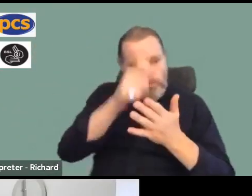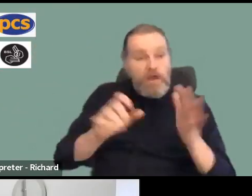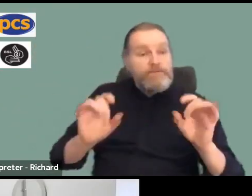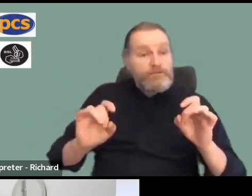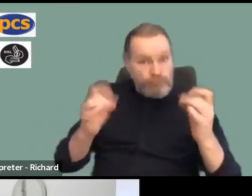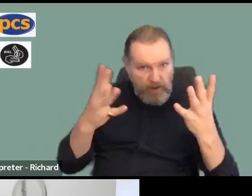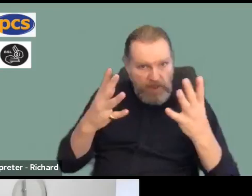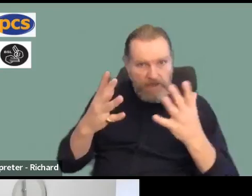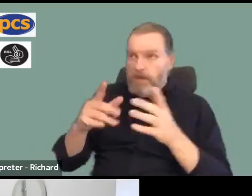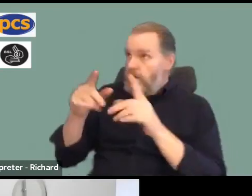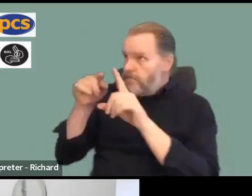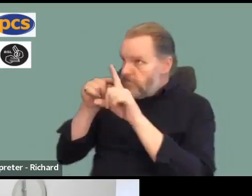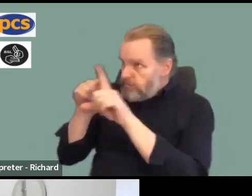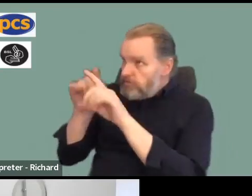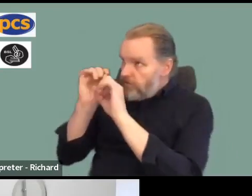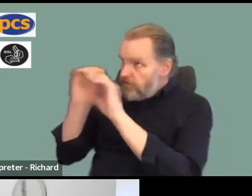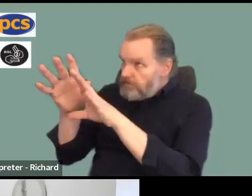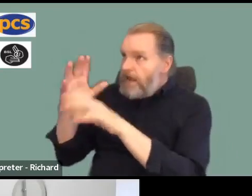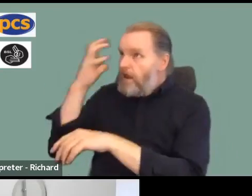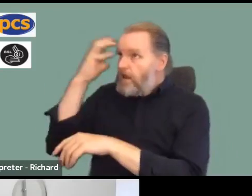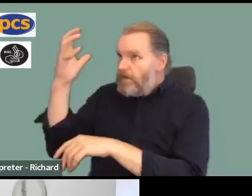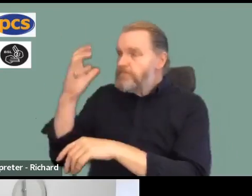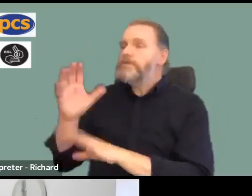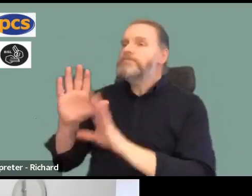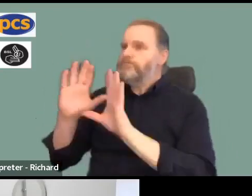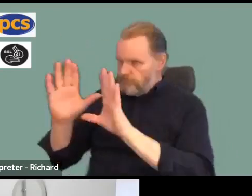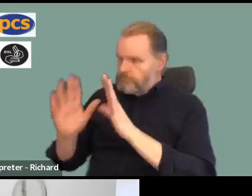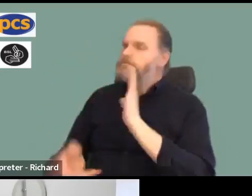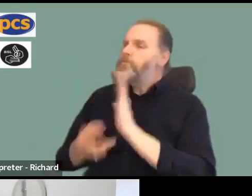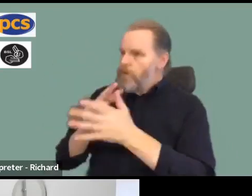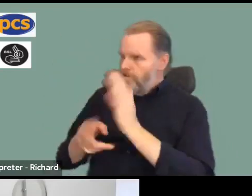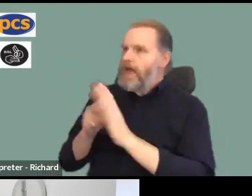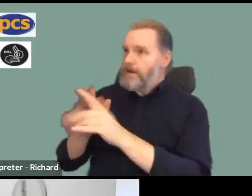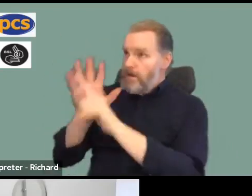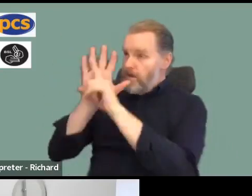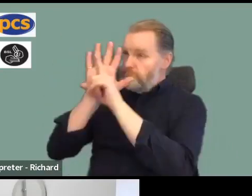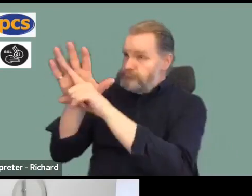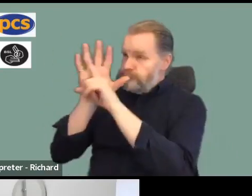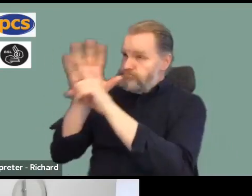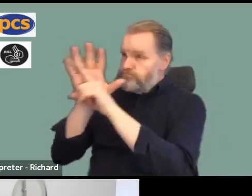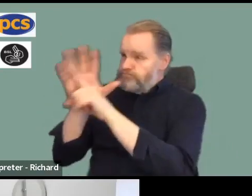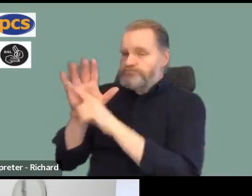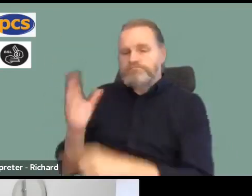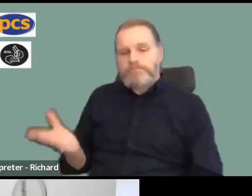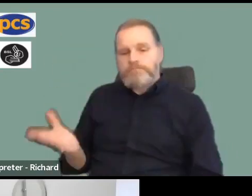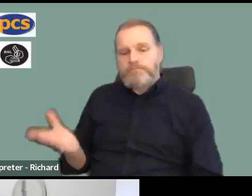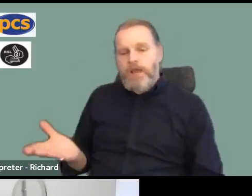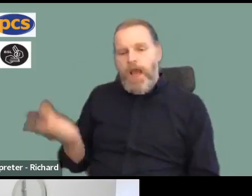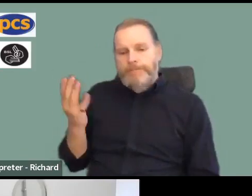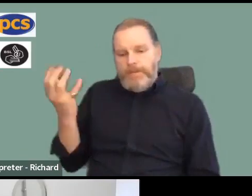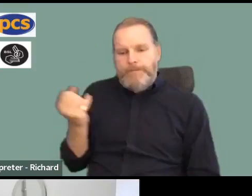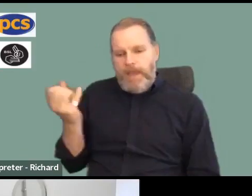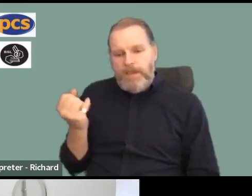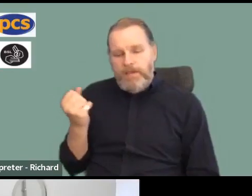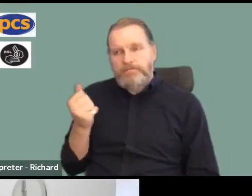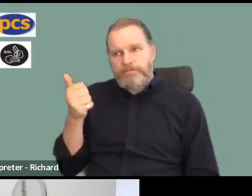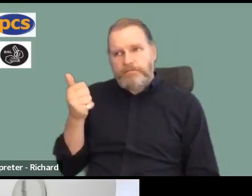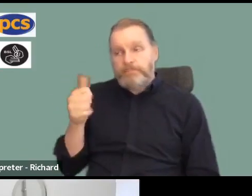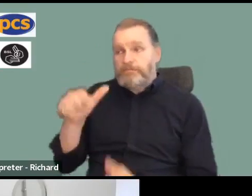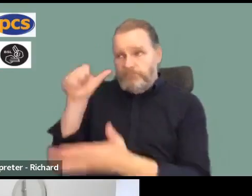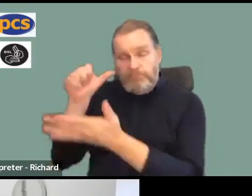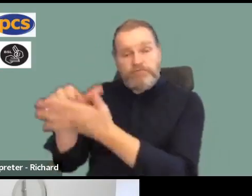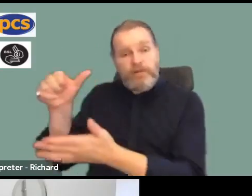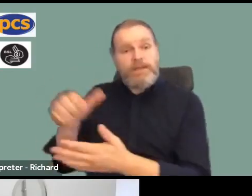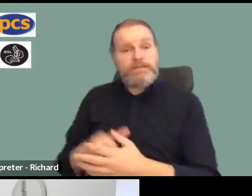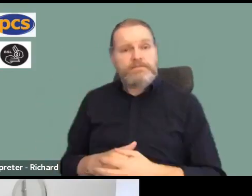seriously and planning a campaign that will maximize the pressure on them to ensure they do the right thing. And ultimately, the right